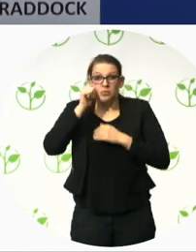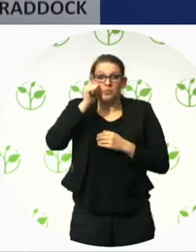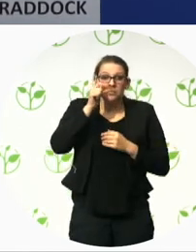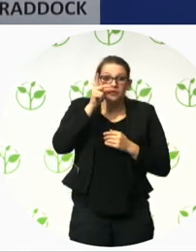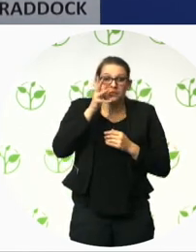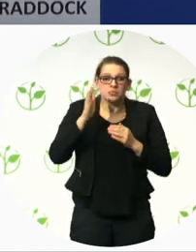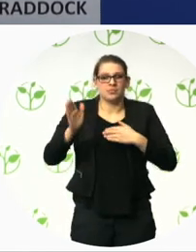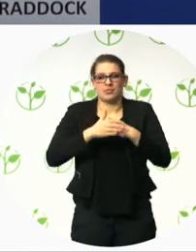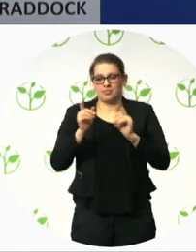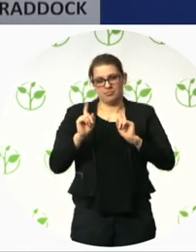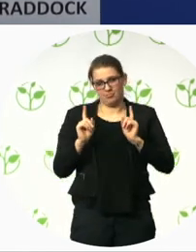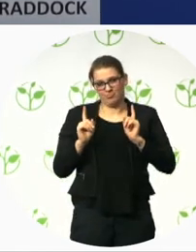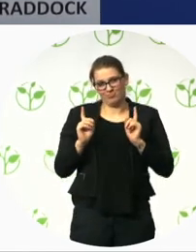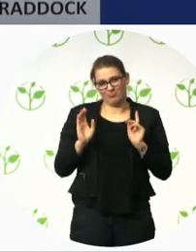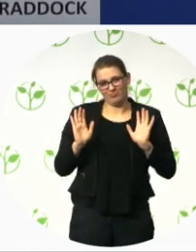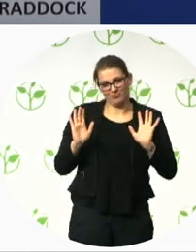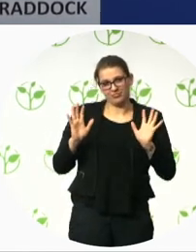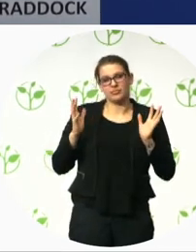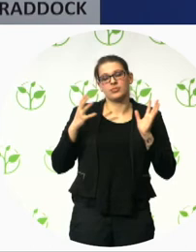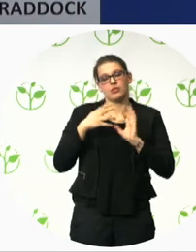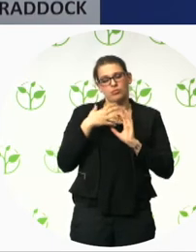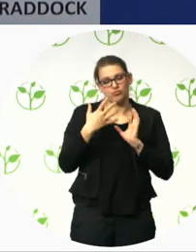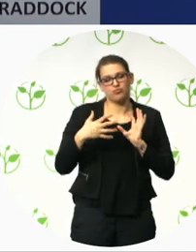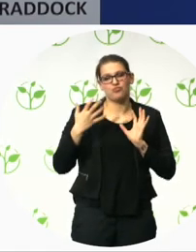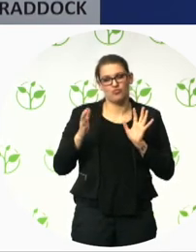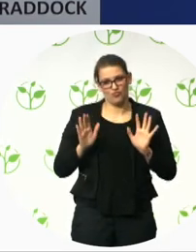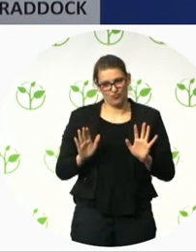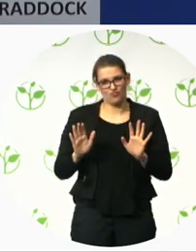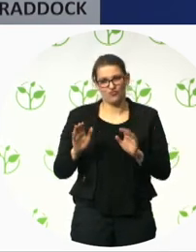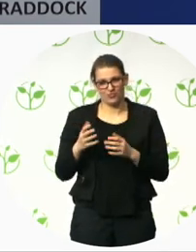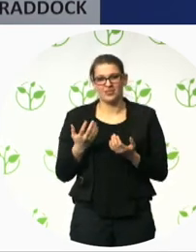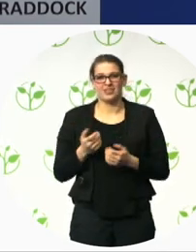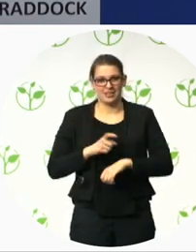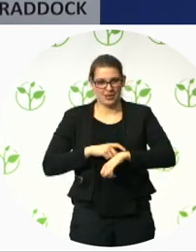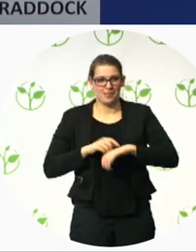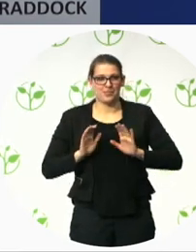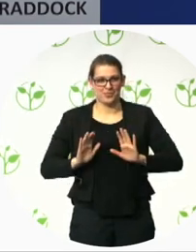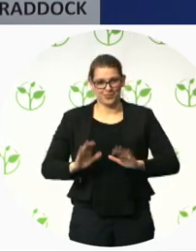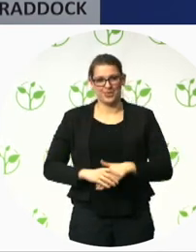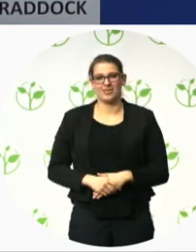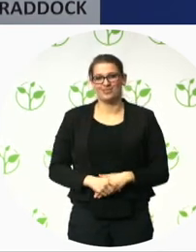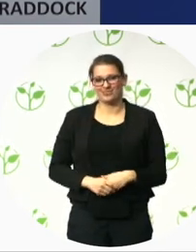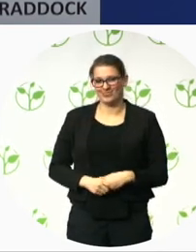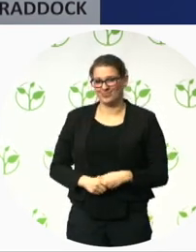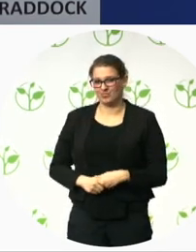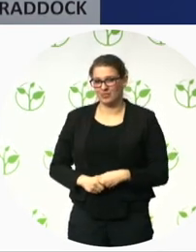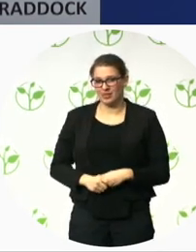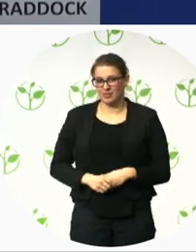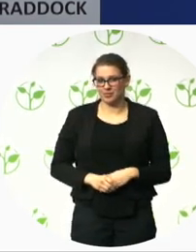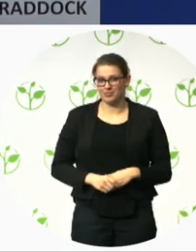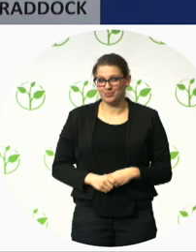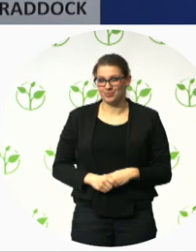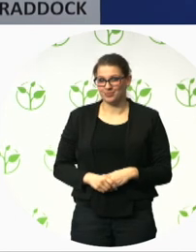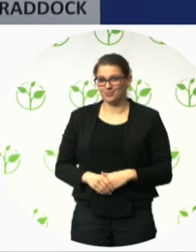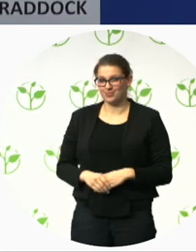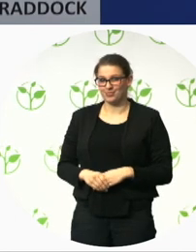long game, as we heard from Ian, the last speaker there, the Olympics. Like, that was ten years in planning, uh, the